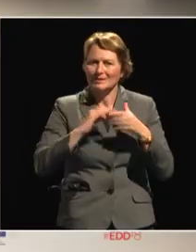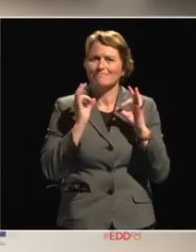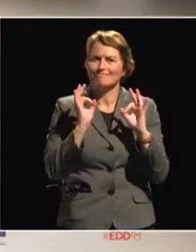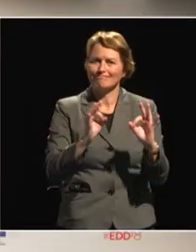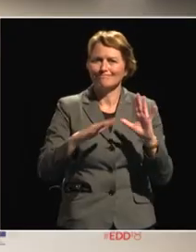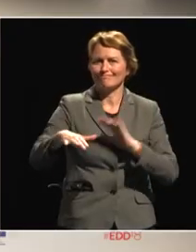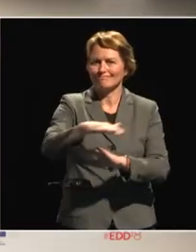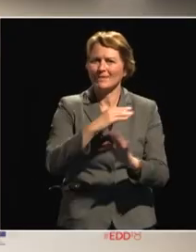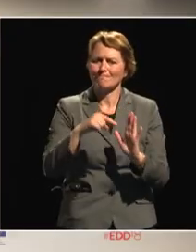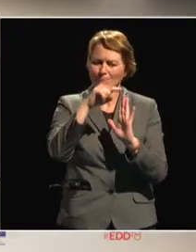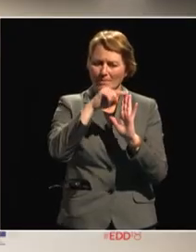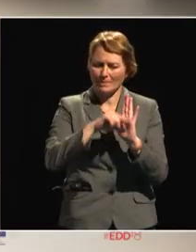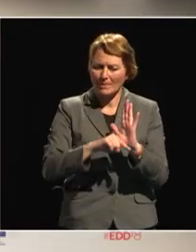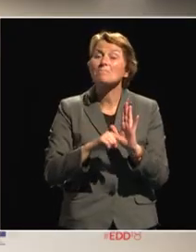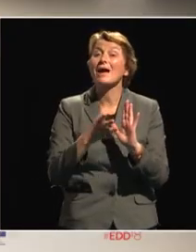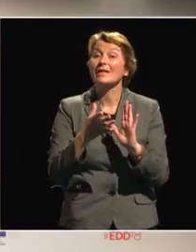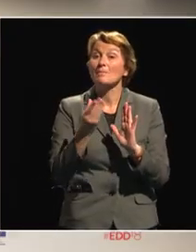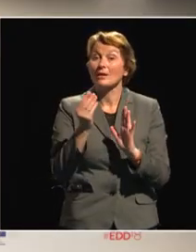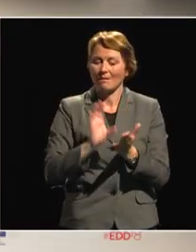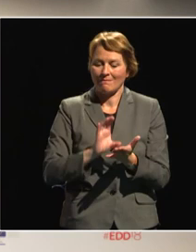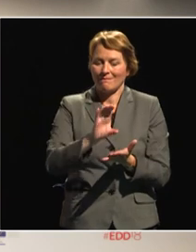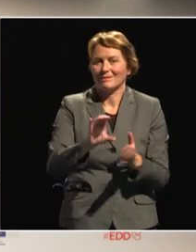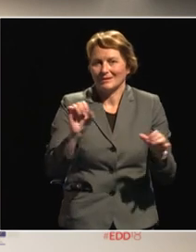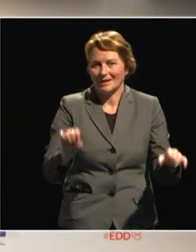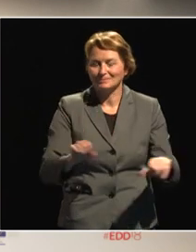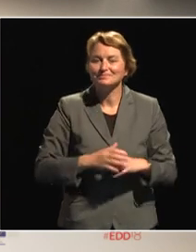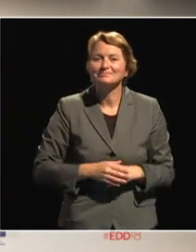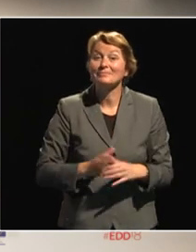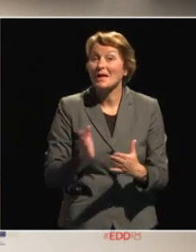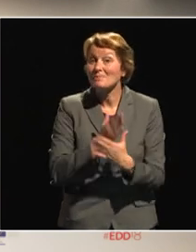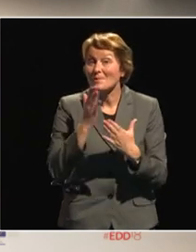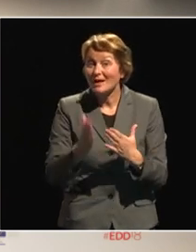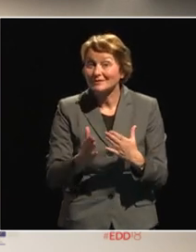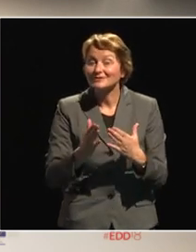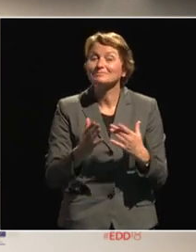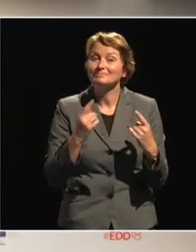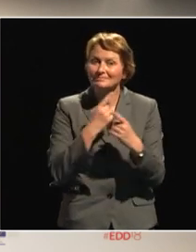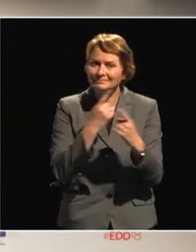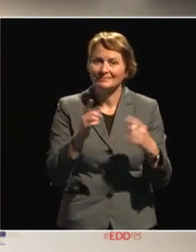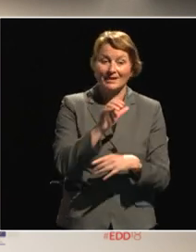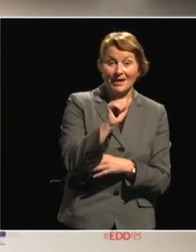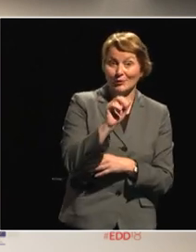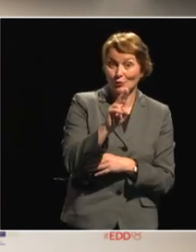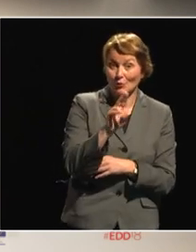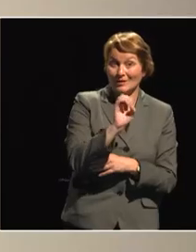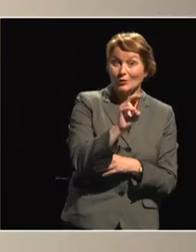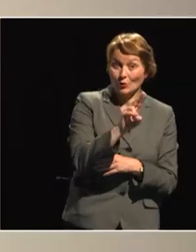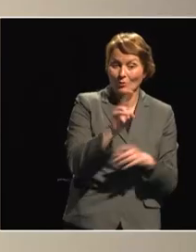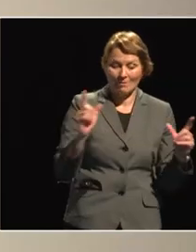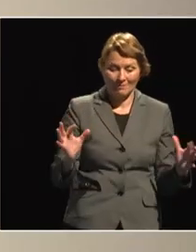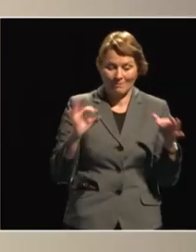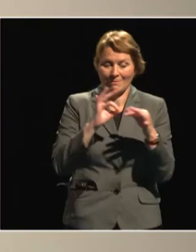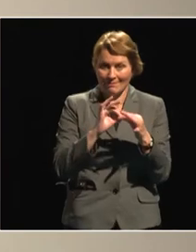for investment and finally this is what the au and the eu are trying to implement